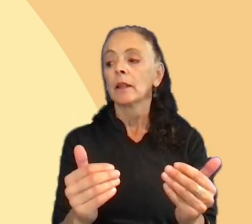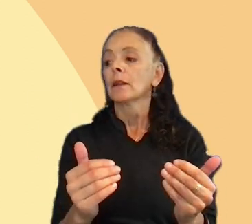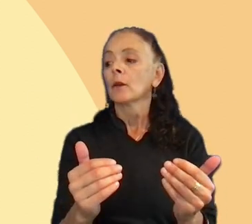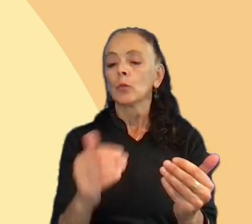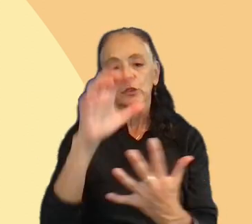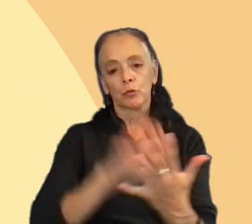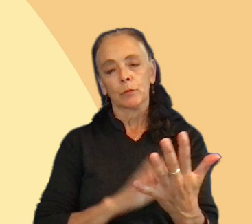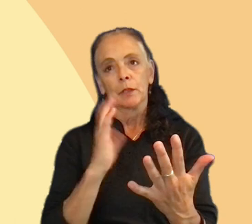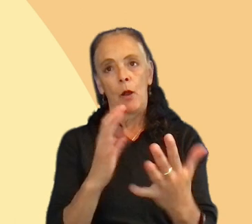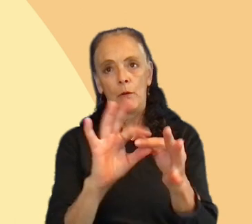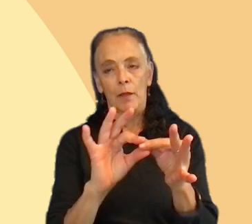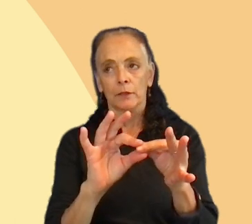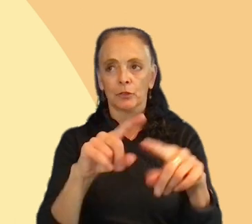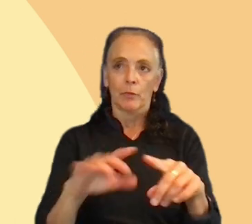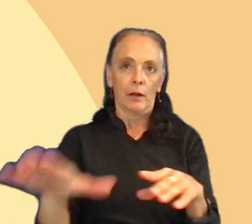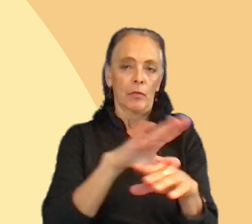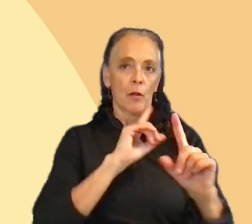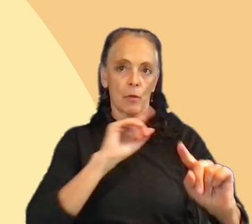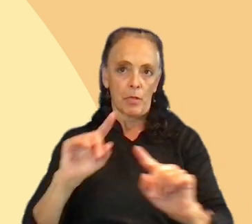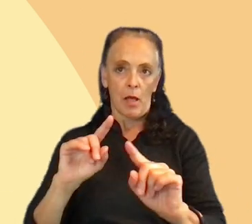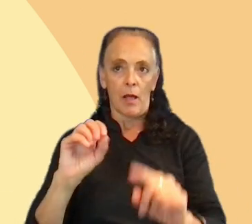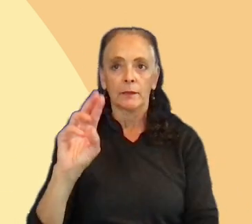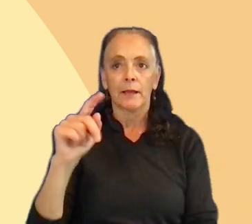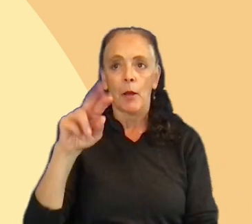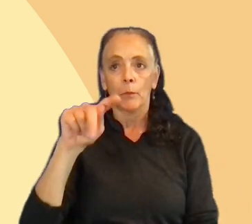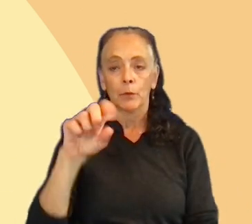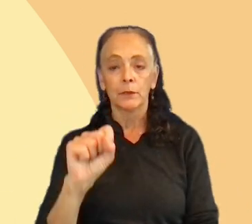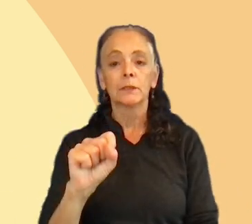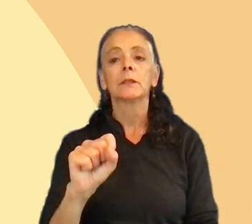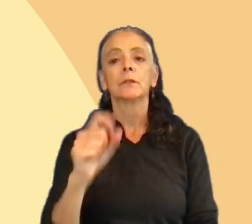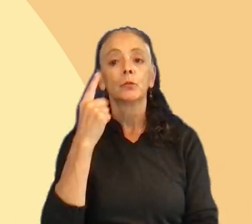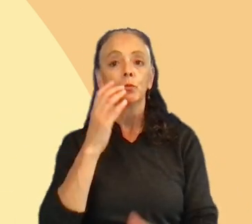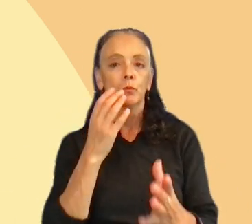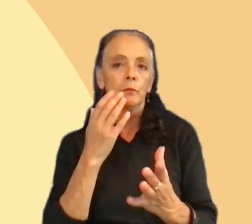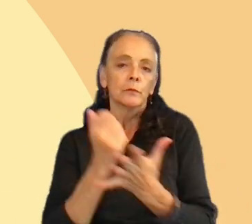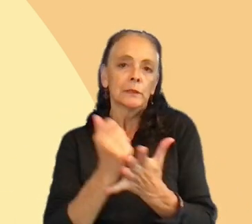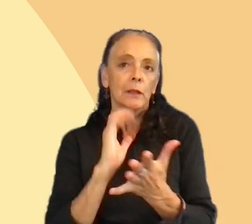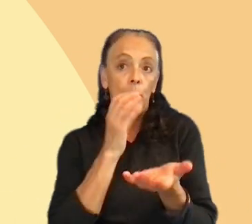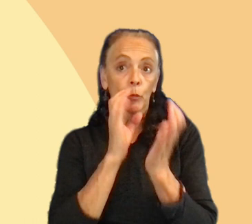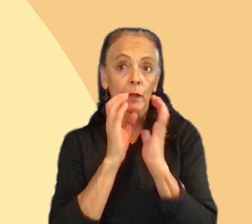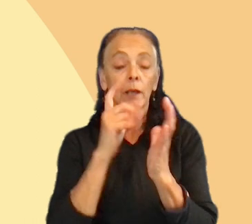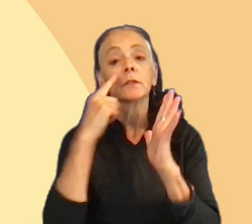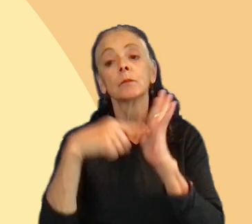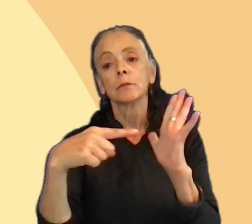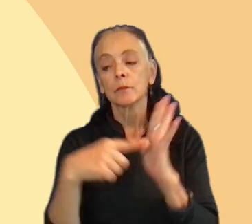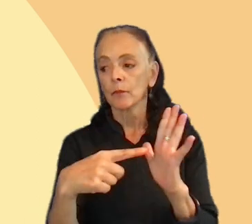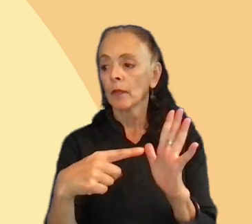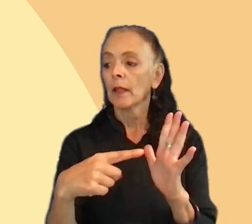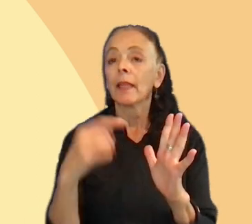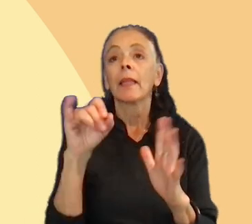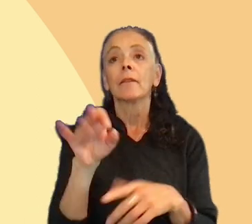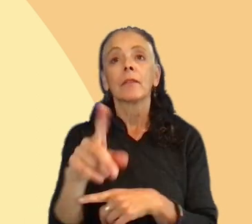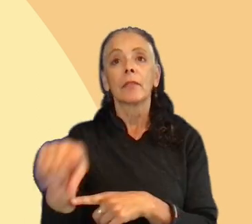to the replies and outputs. And in order to facilitate this communication. So, for instance, if they